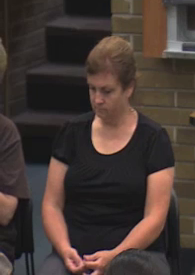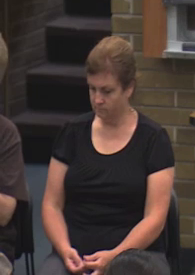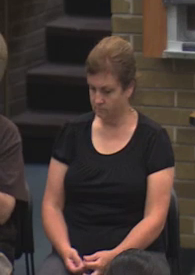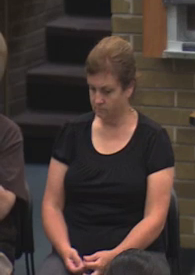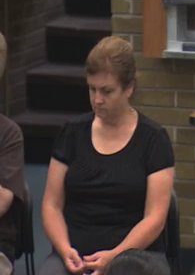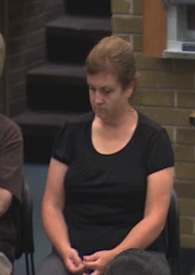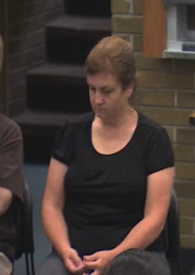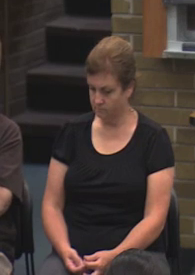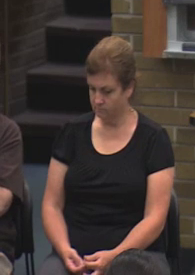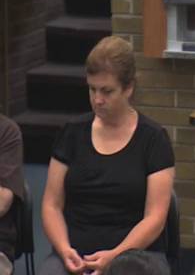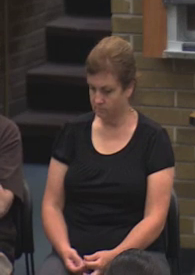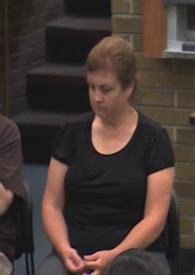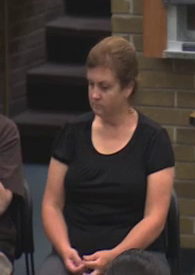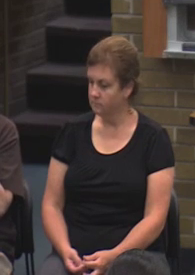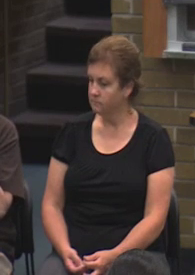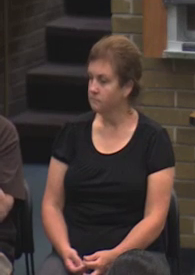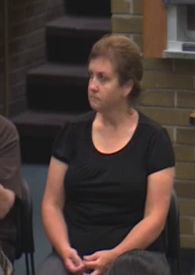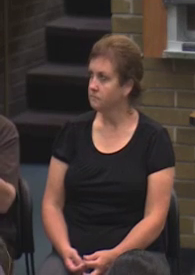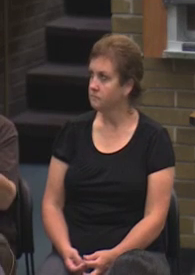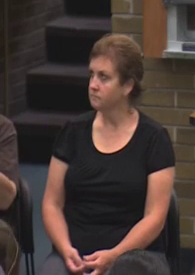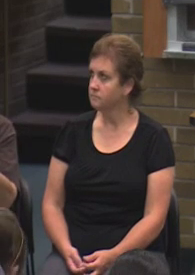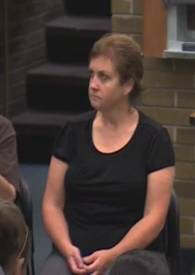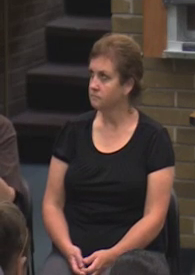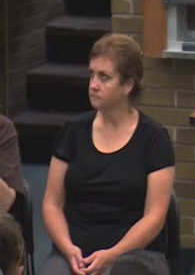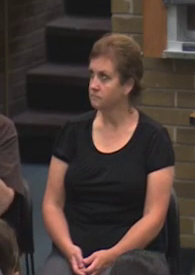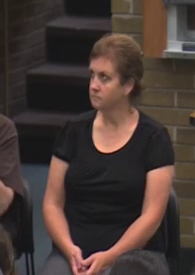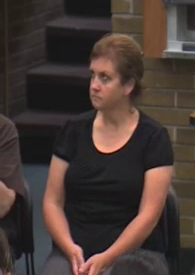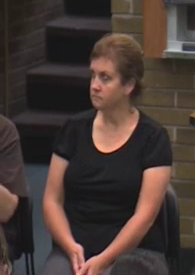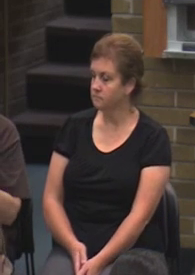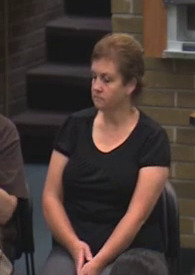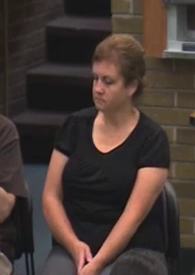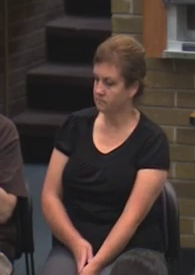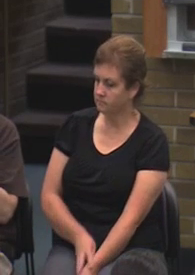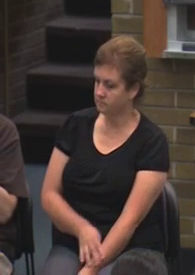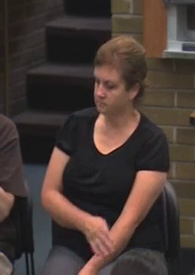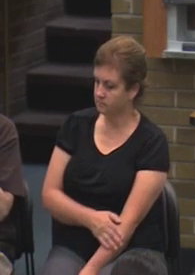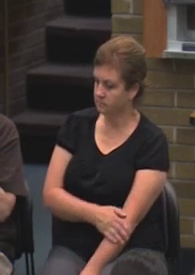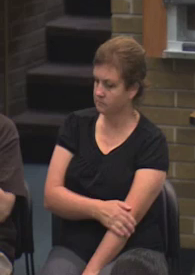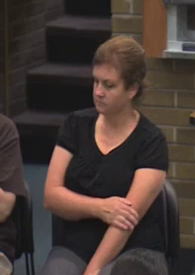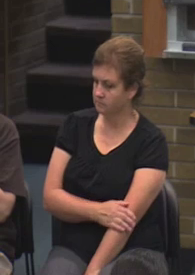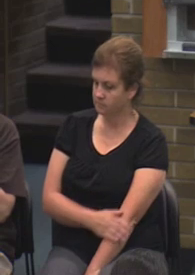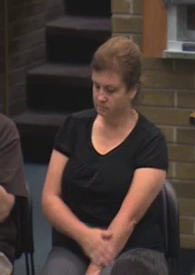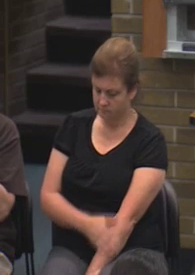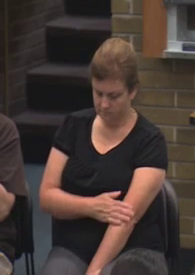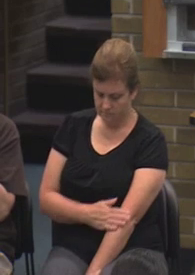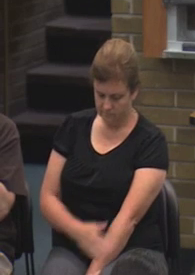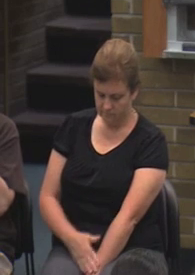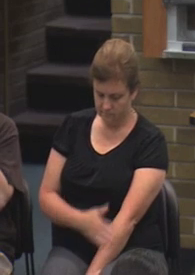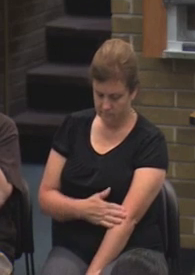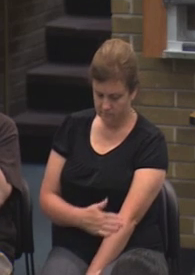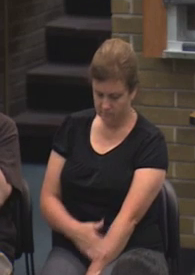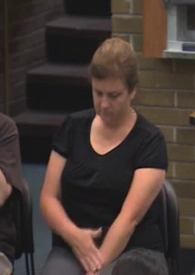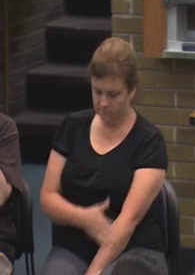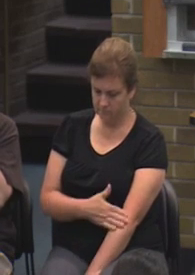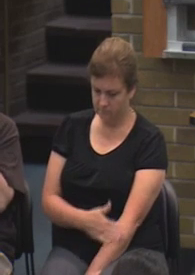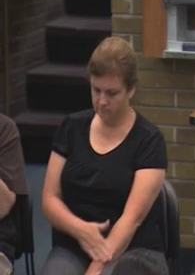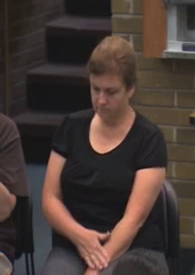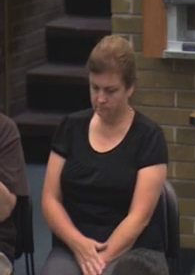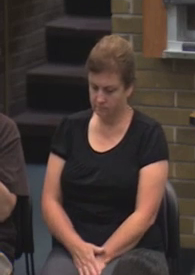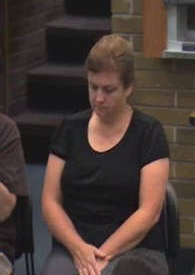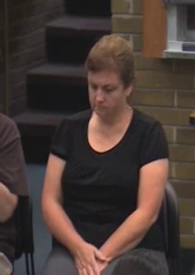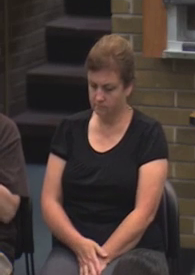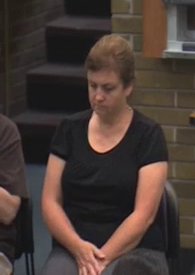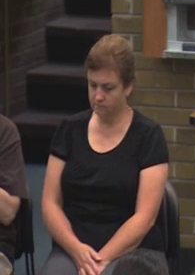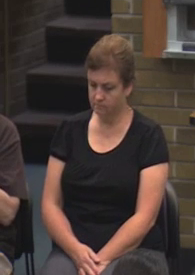responsibility to review their student account to maintain that particular student file and